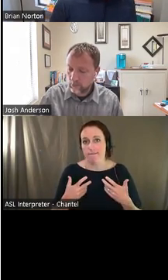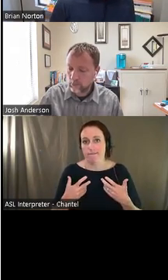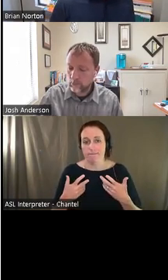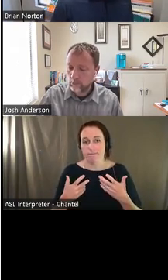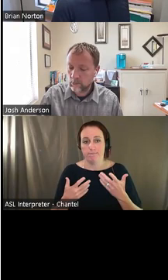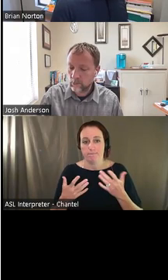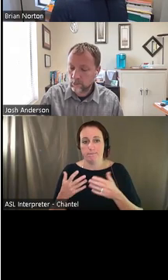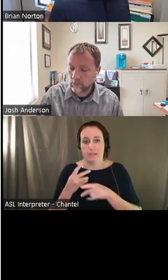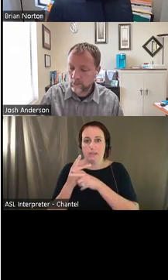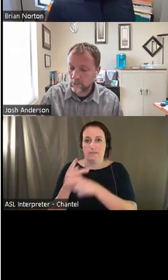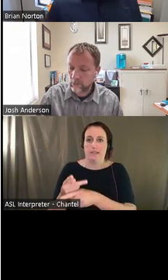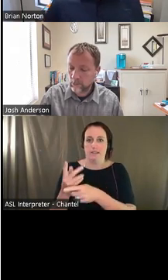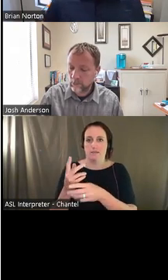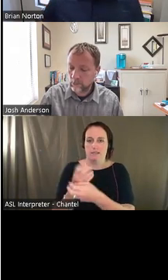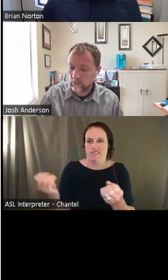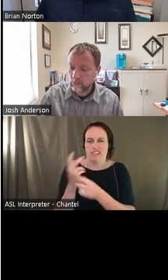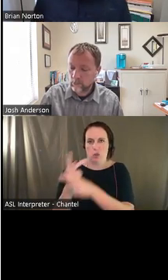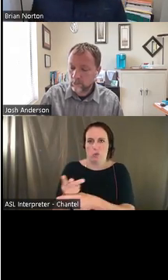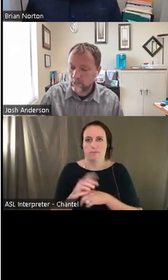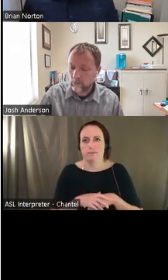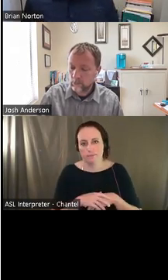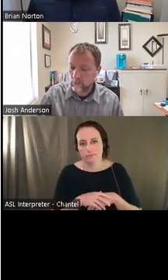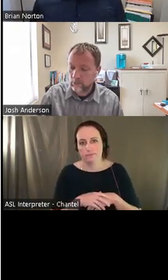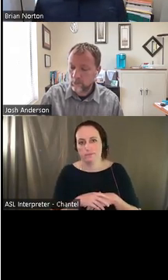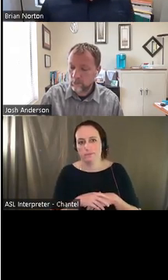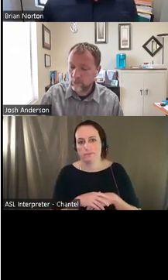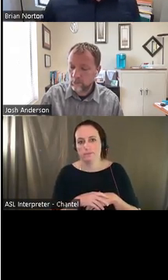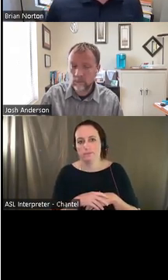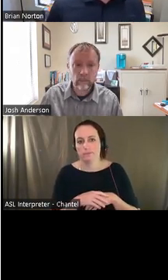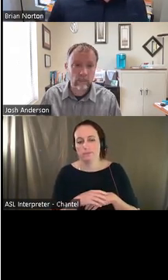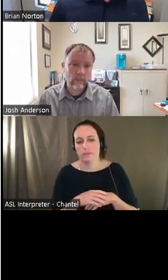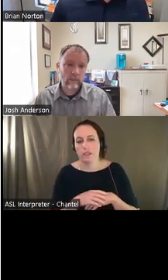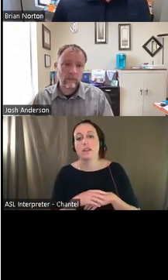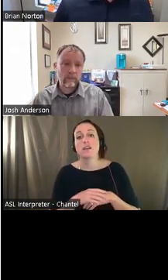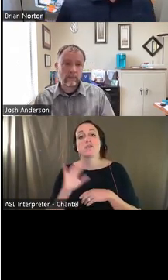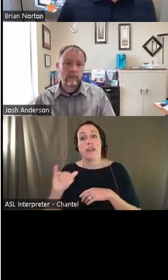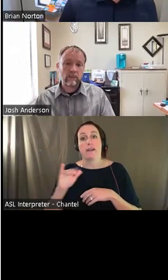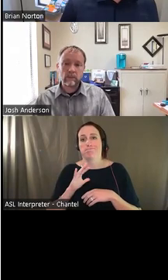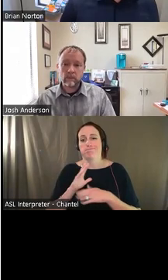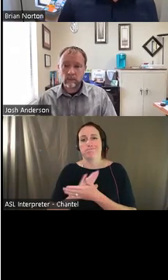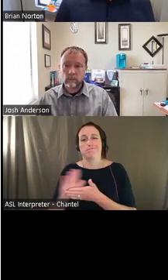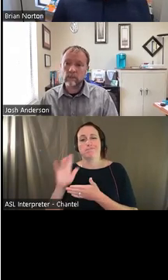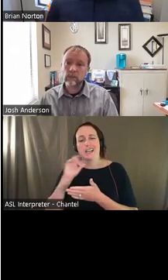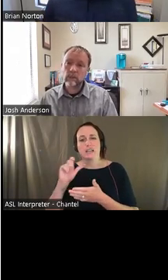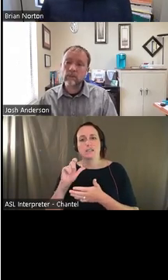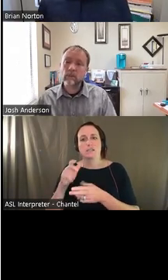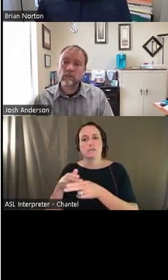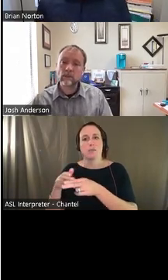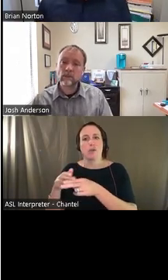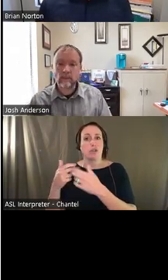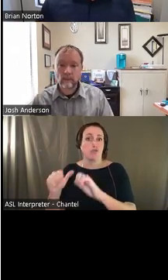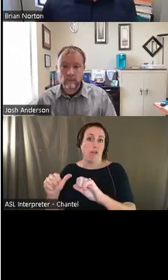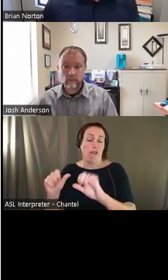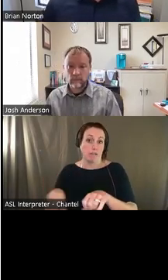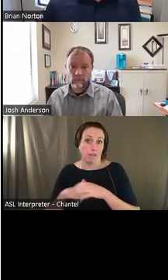operates to some degree or another, um, is a great way for you to actually try something out for a short term period. Um, here in Indiana,